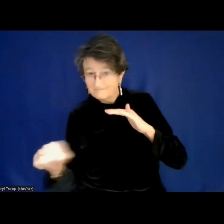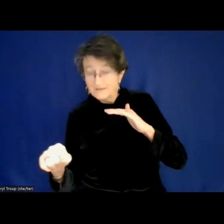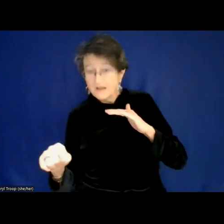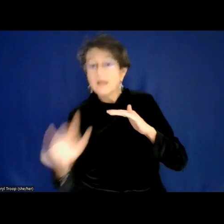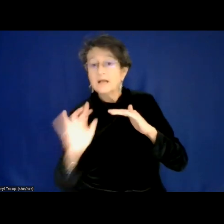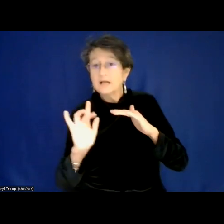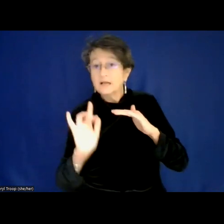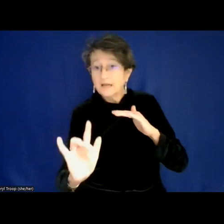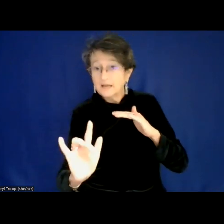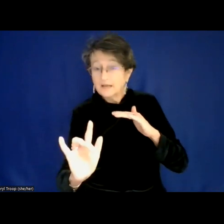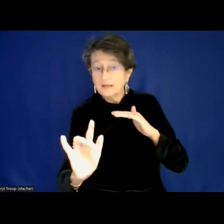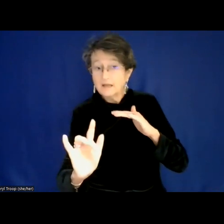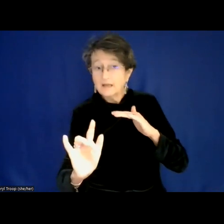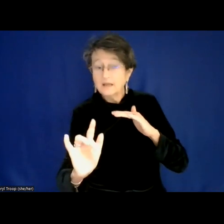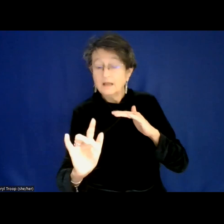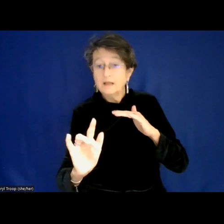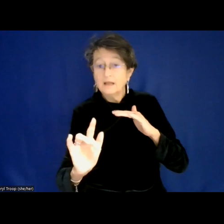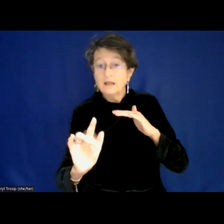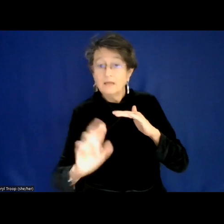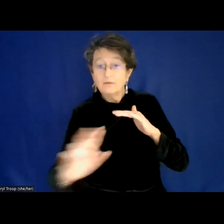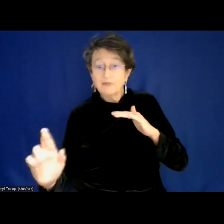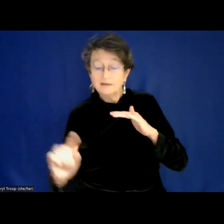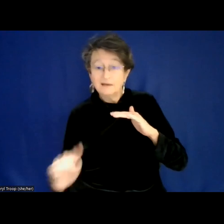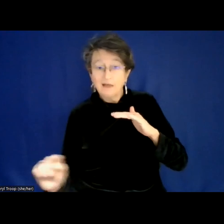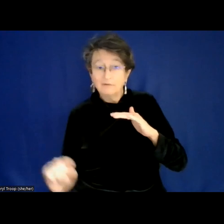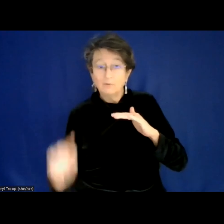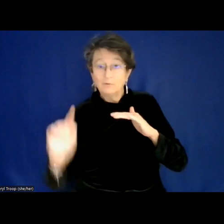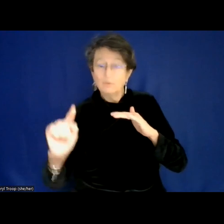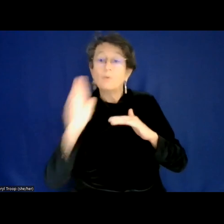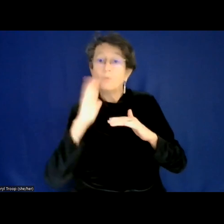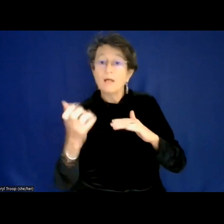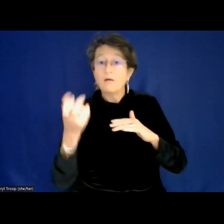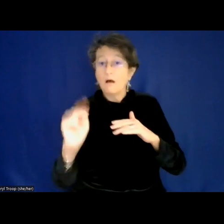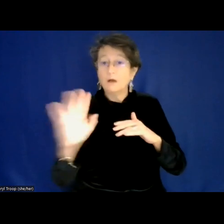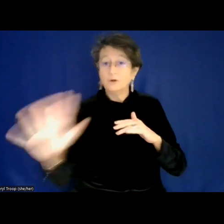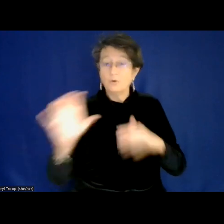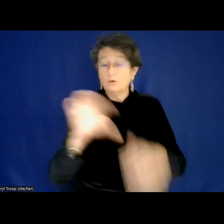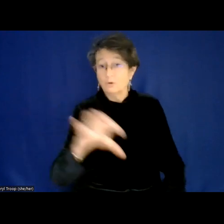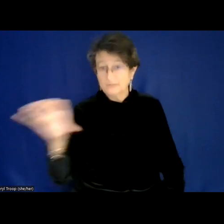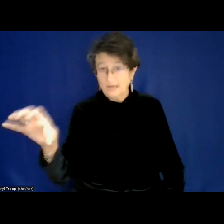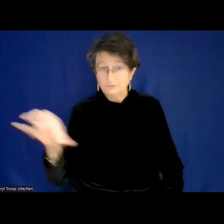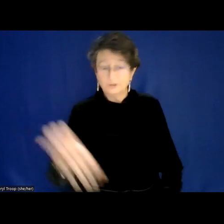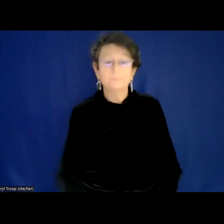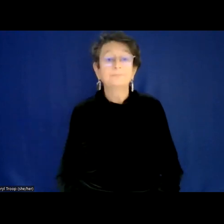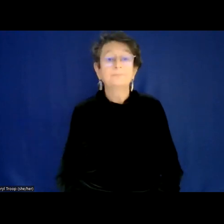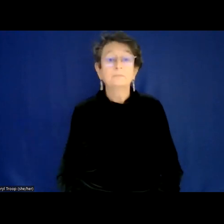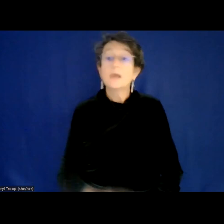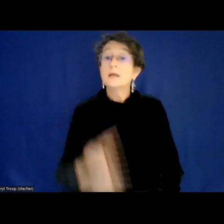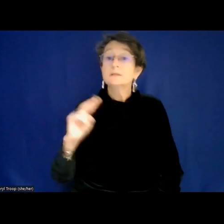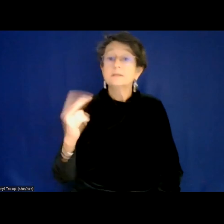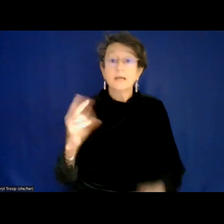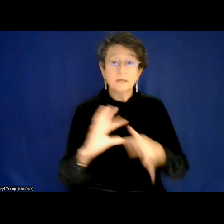button and click the arrow to the right and you'll turn on your closed captioning. Second thing I want to say is just